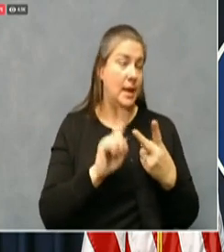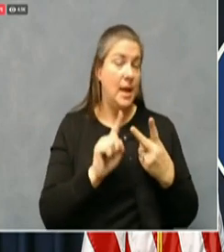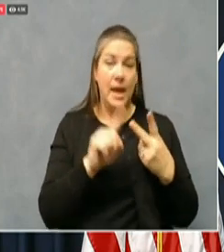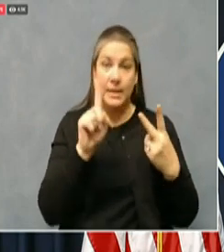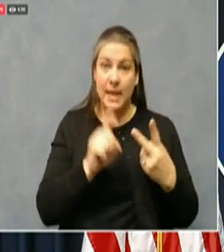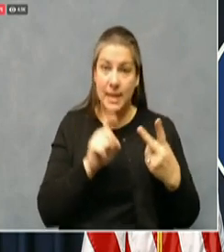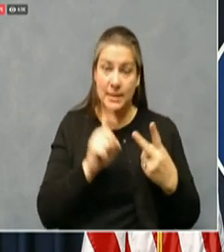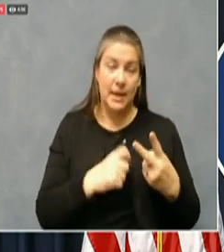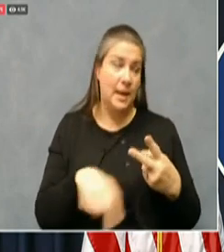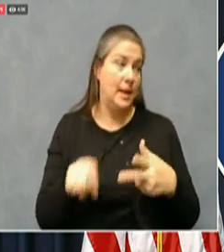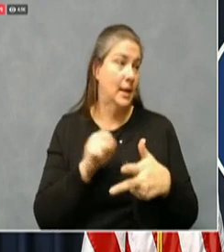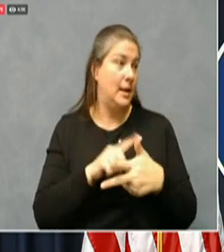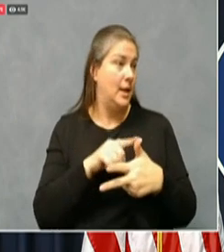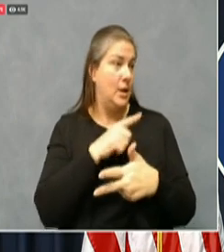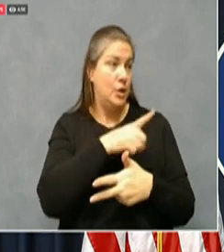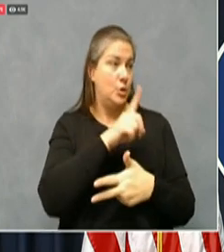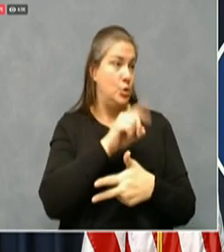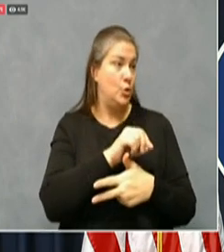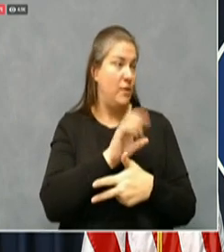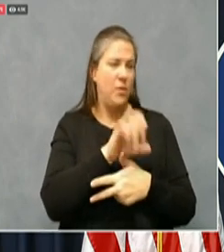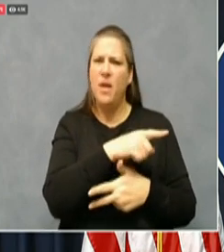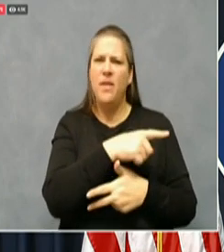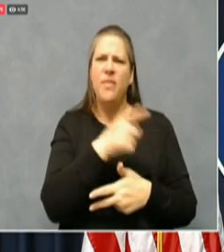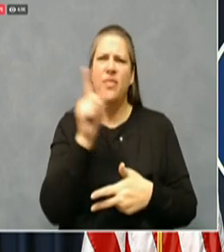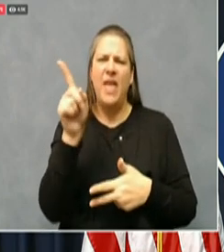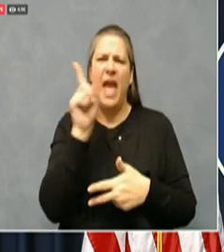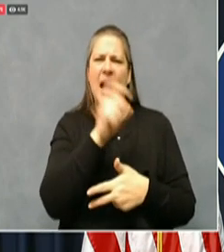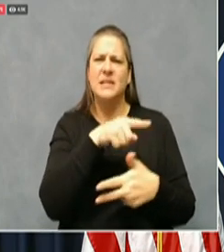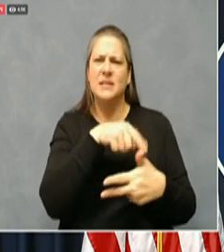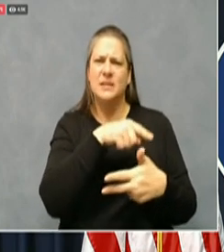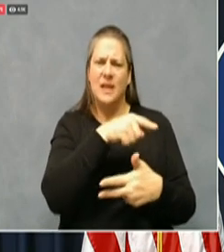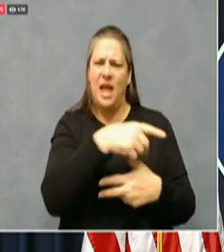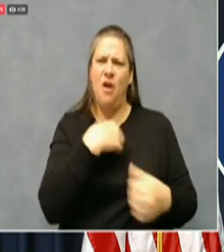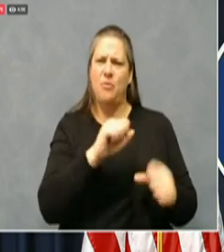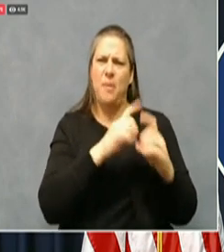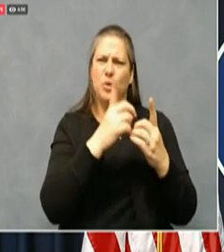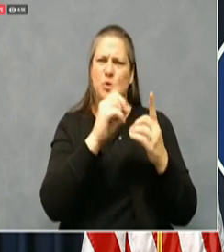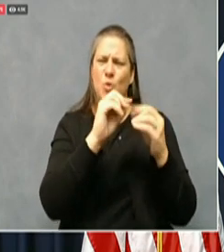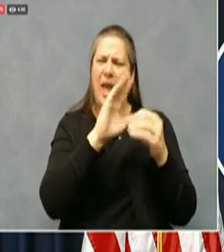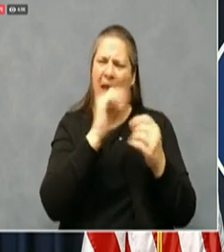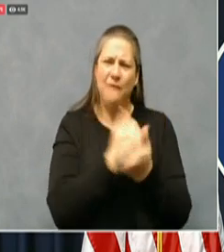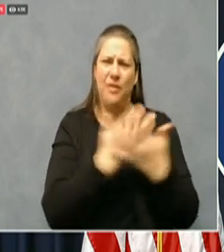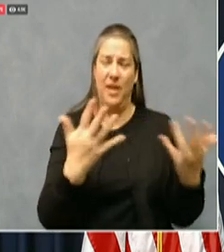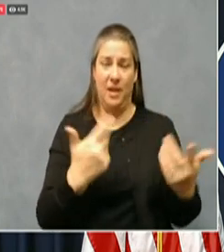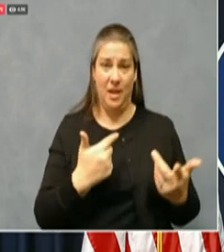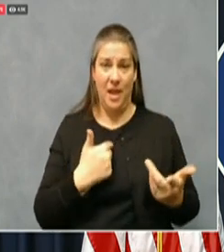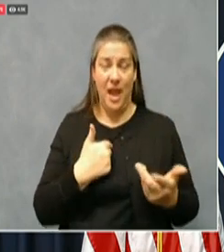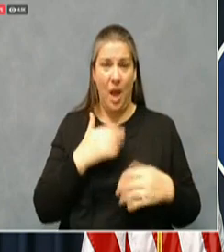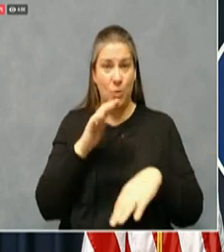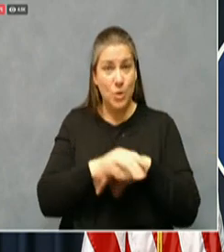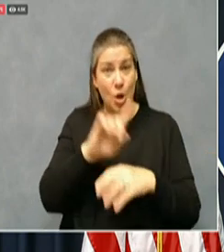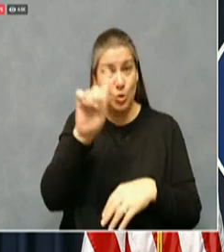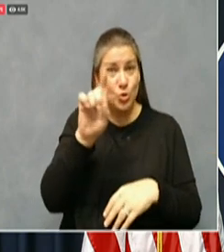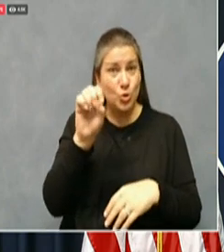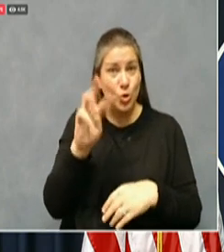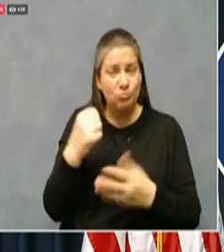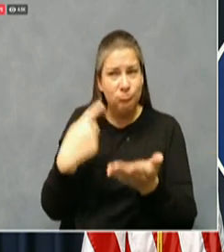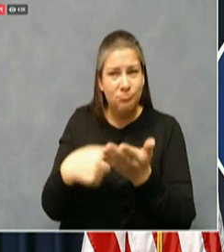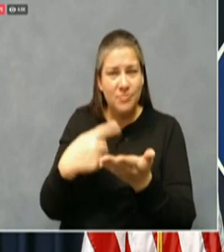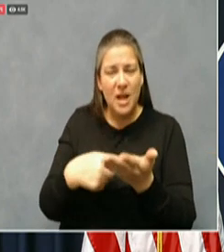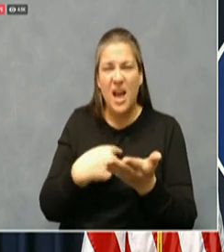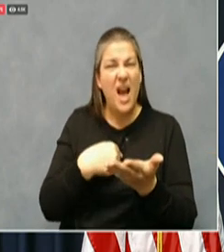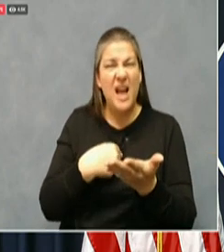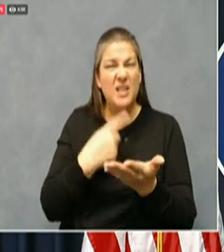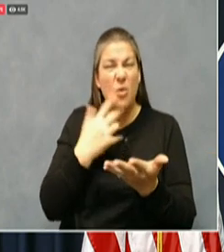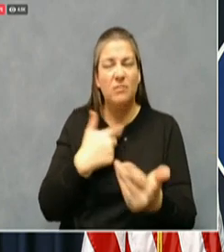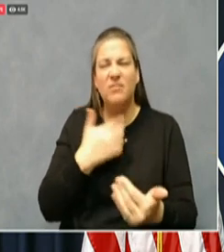they do enforcement. I mean, they're asked to do it all. I had a conference call with them today, uh, zoom just to tell them thank you for everything